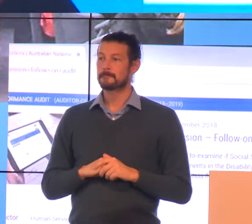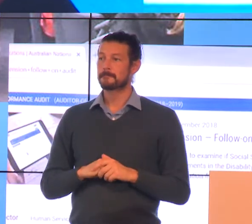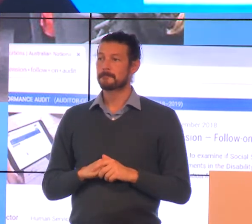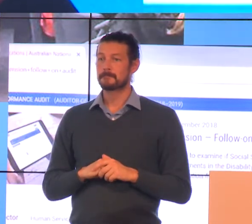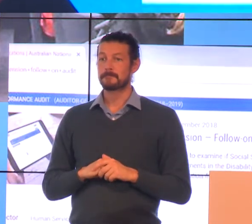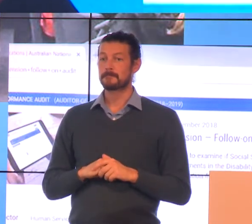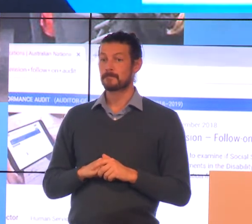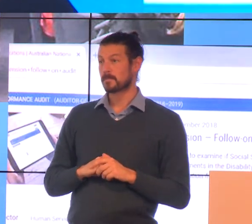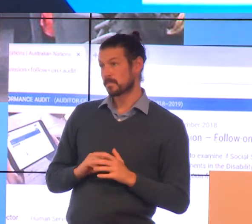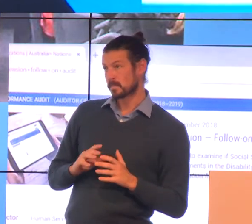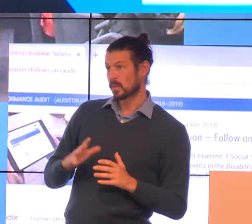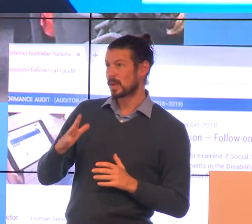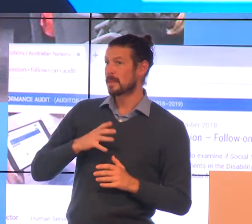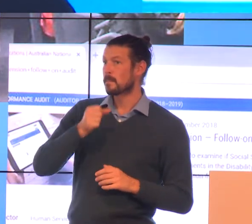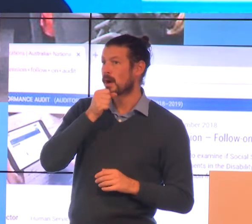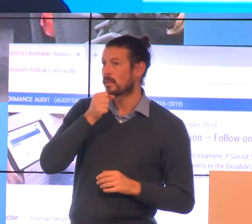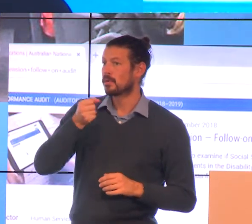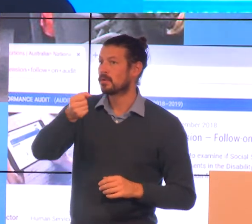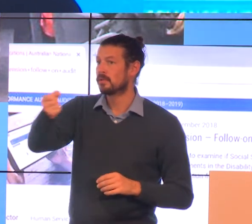Do you want, do you need a microphone?